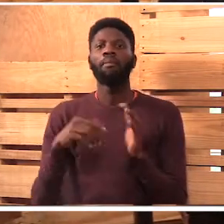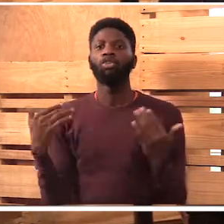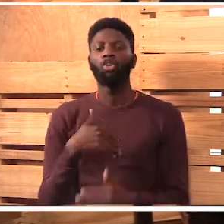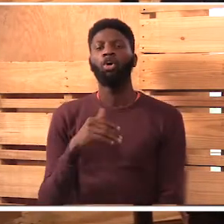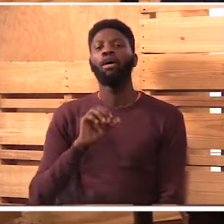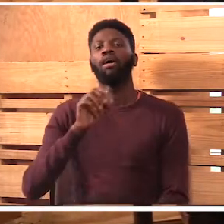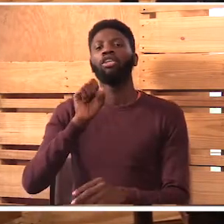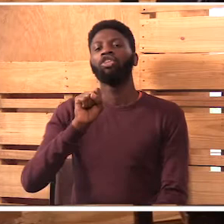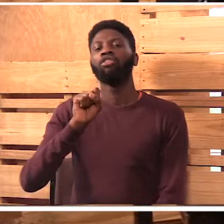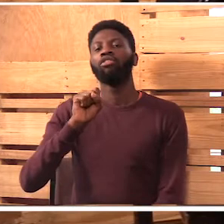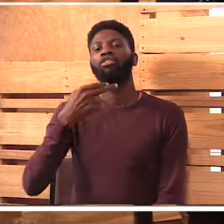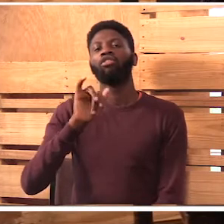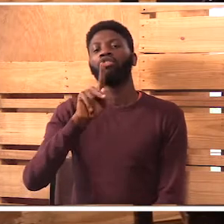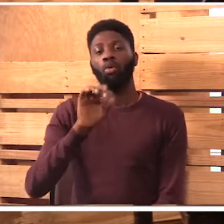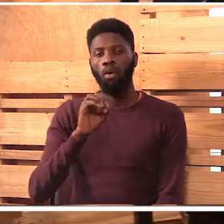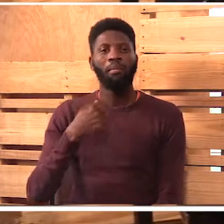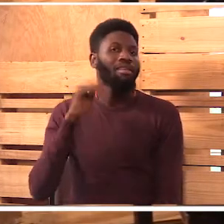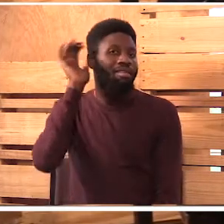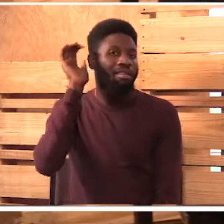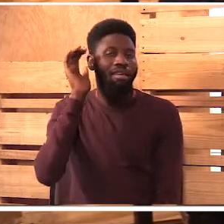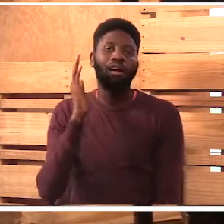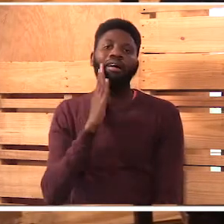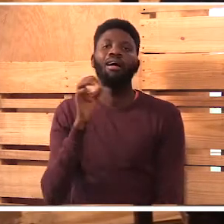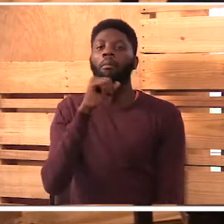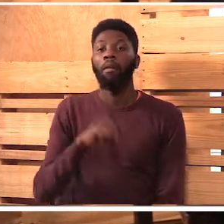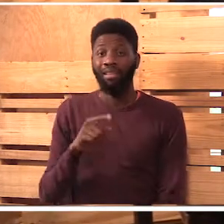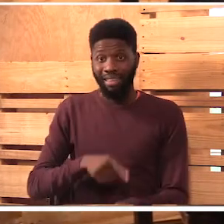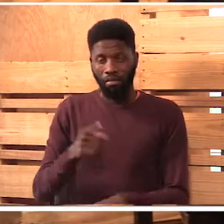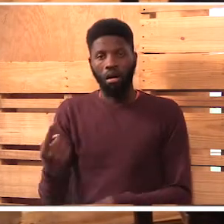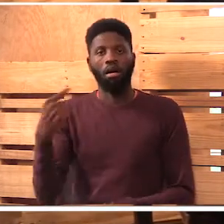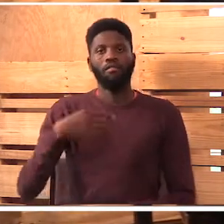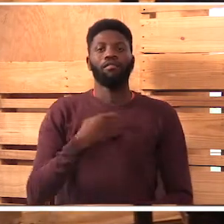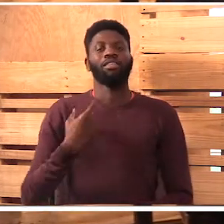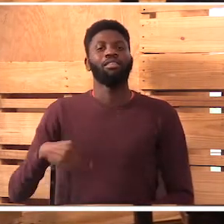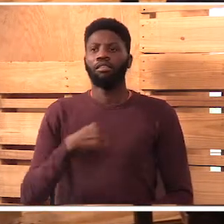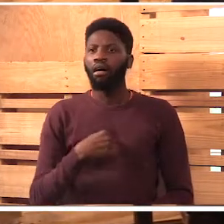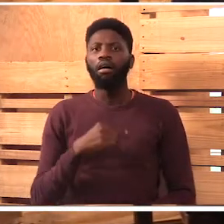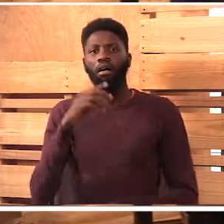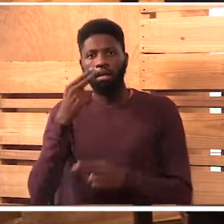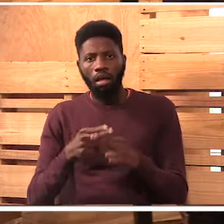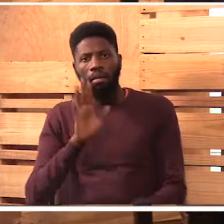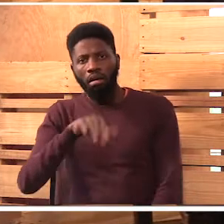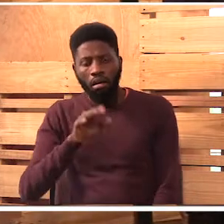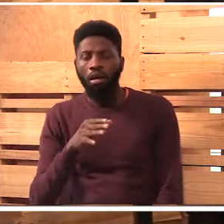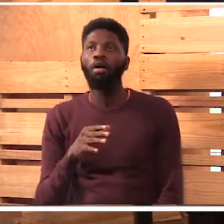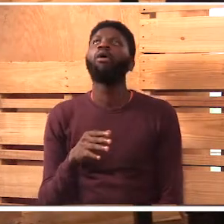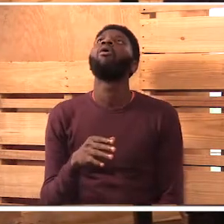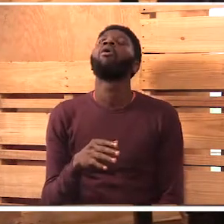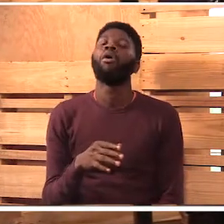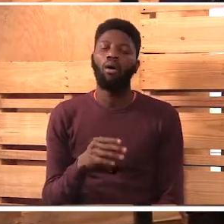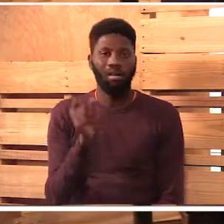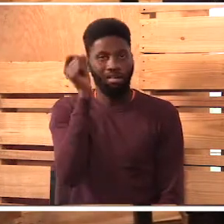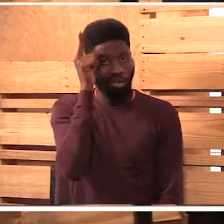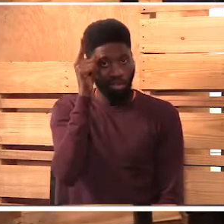And I heard it from our grandmother when they visit us. Unasikia nakuita, hapo ndo nikajua. So, the